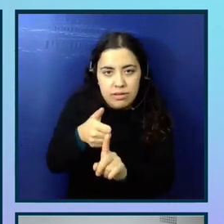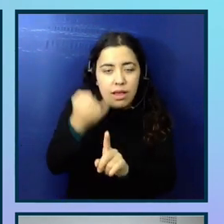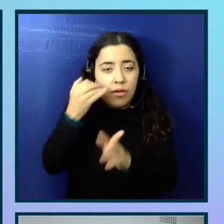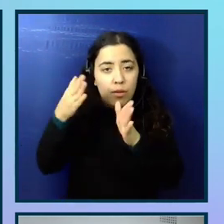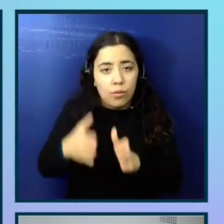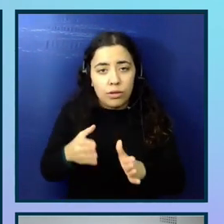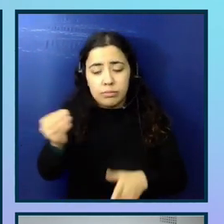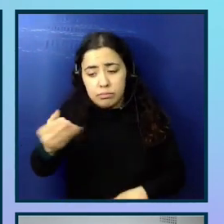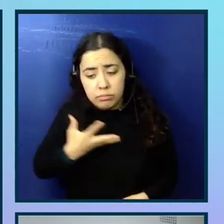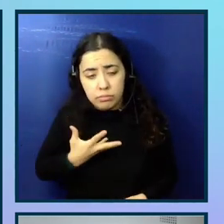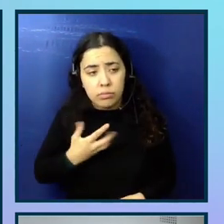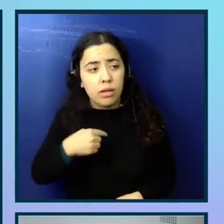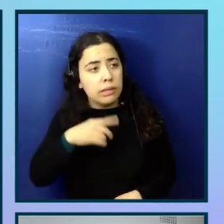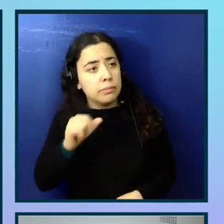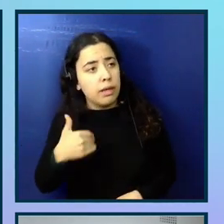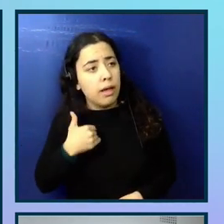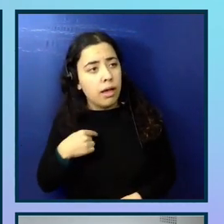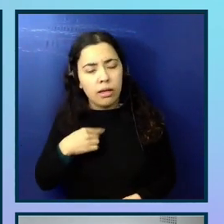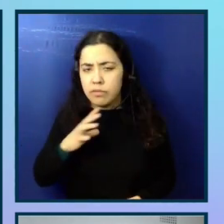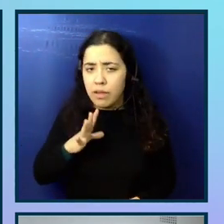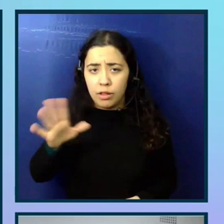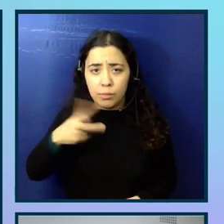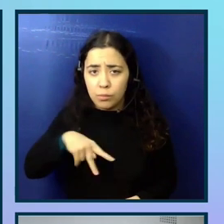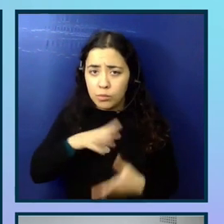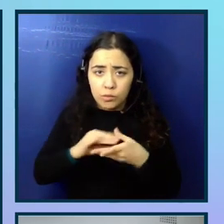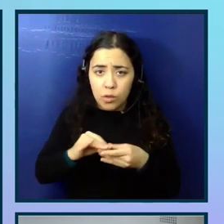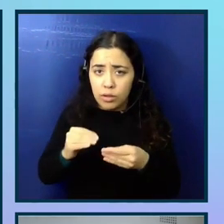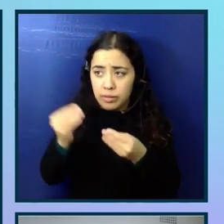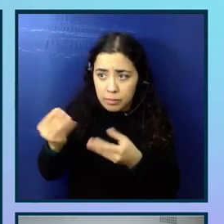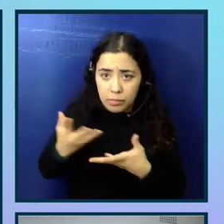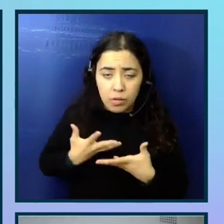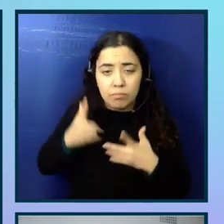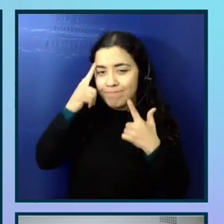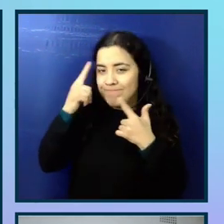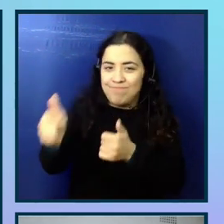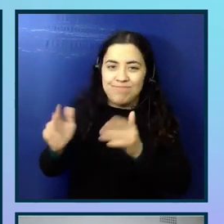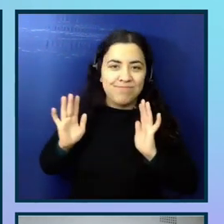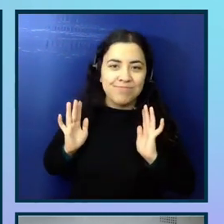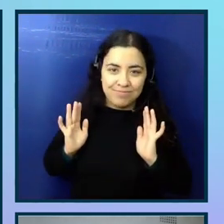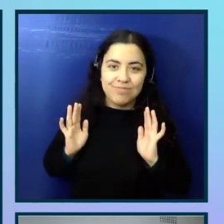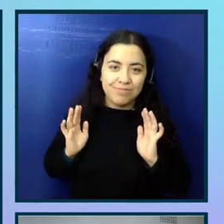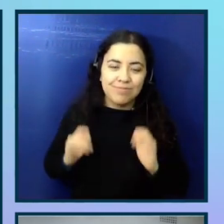chooses to tell me that information and their personal story, then that is that I leave that to their like decision.